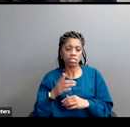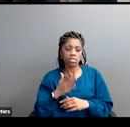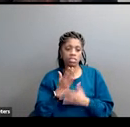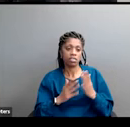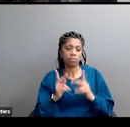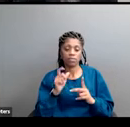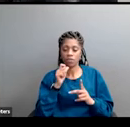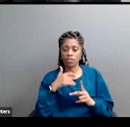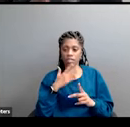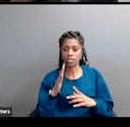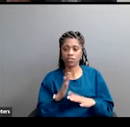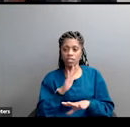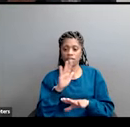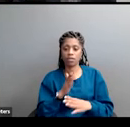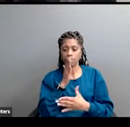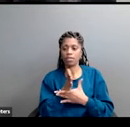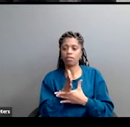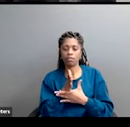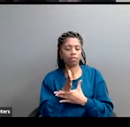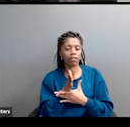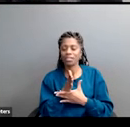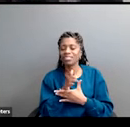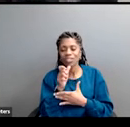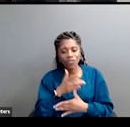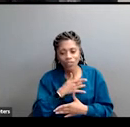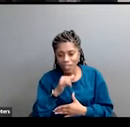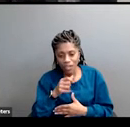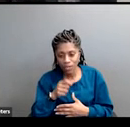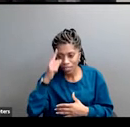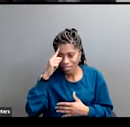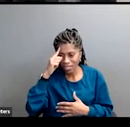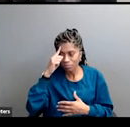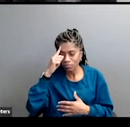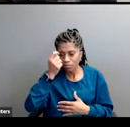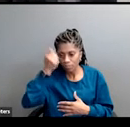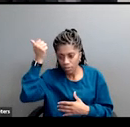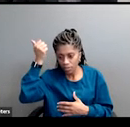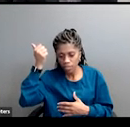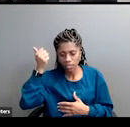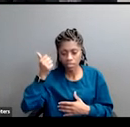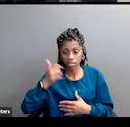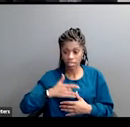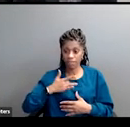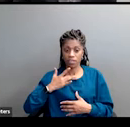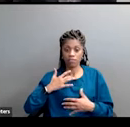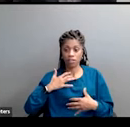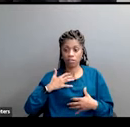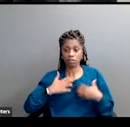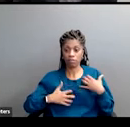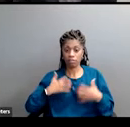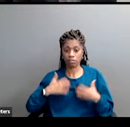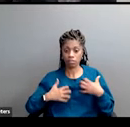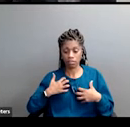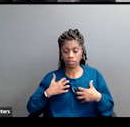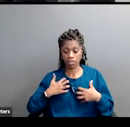centrist. Get that image out of our heads. They are conflicted. They believe elements of both